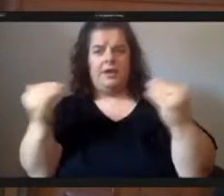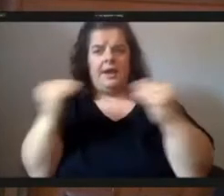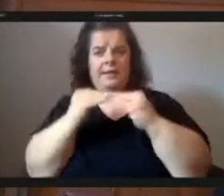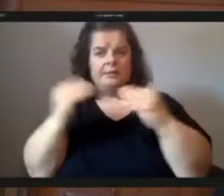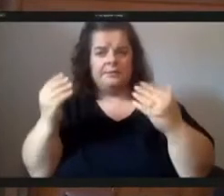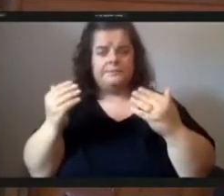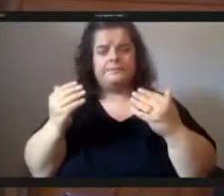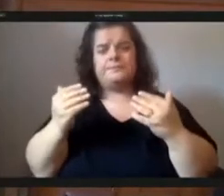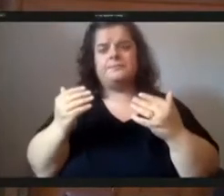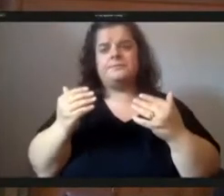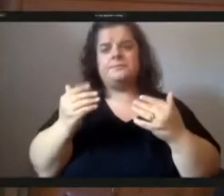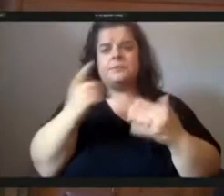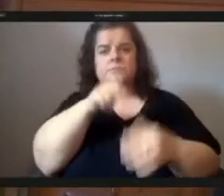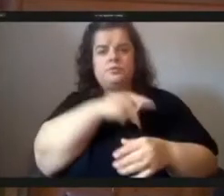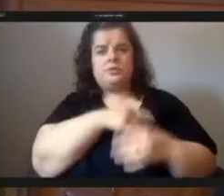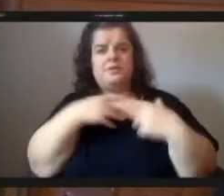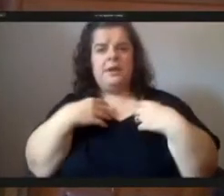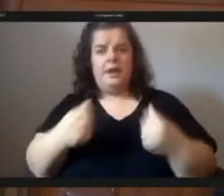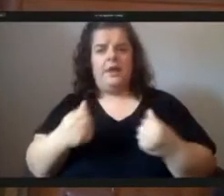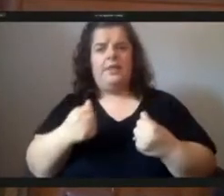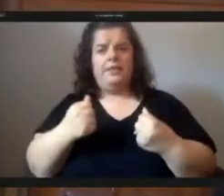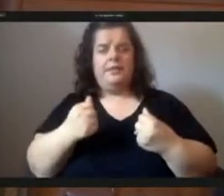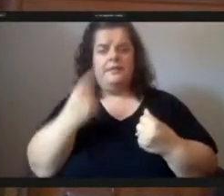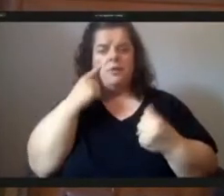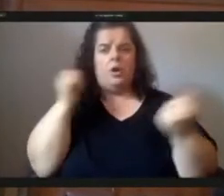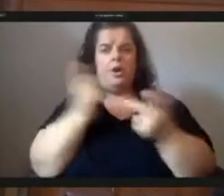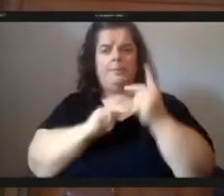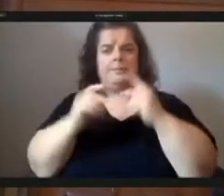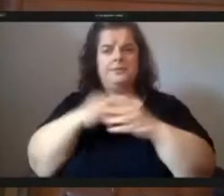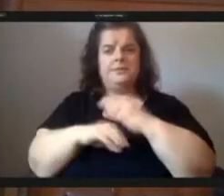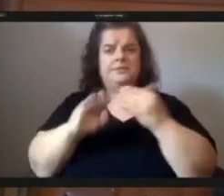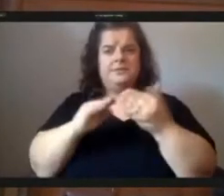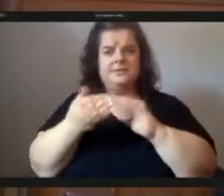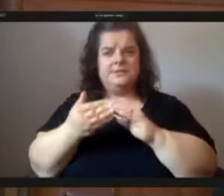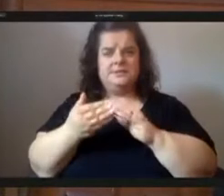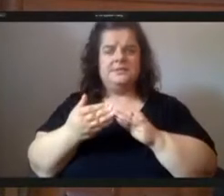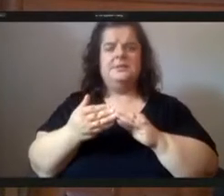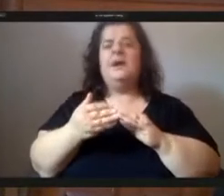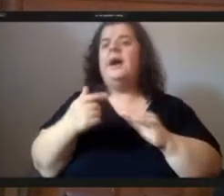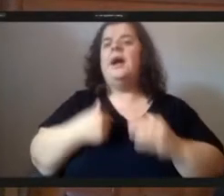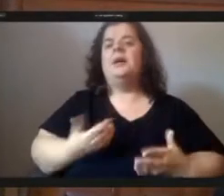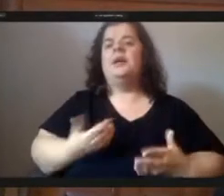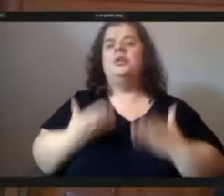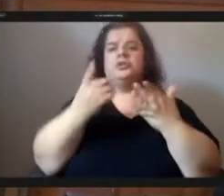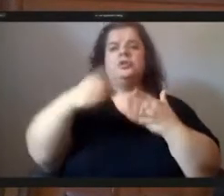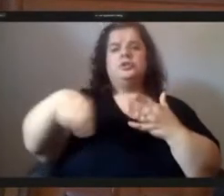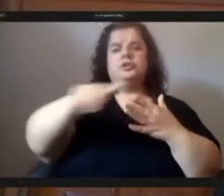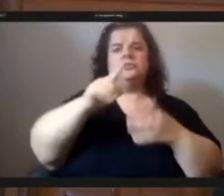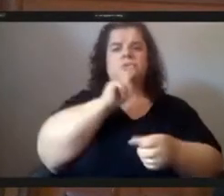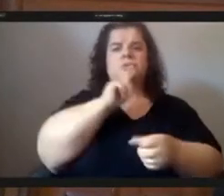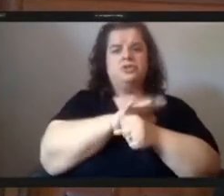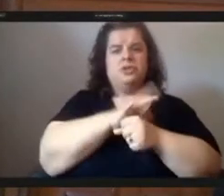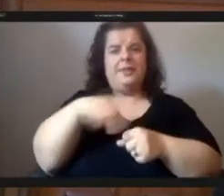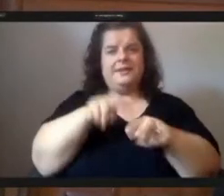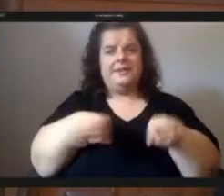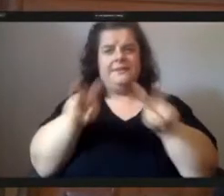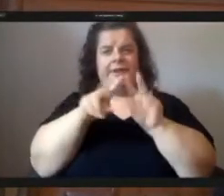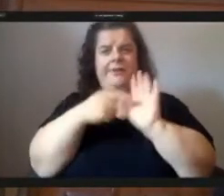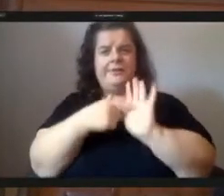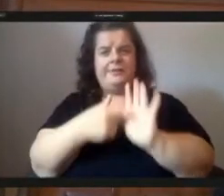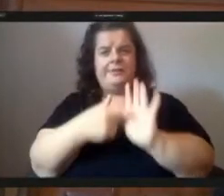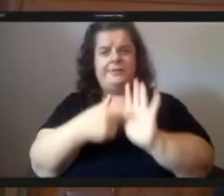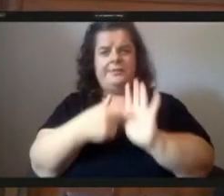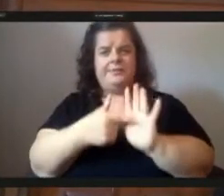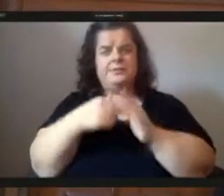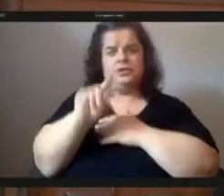personal health and well-being of residents across our city as city council members i encourage you to ensure that these values are reflected in the 2023 budget